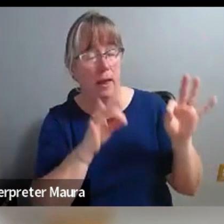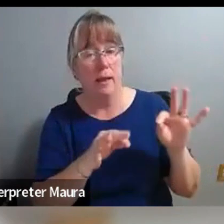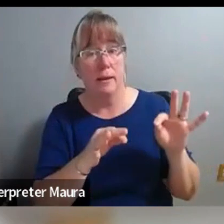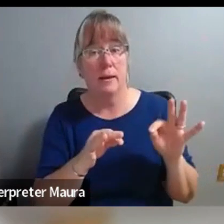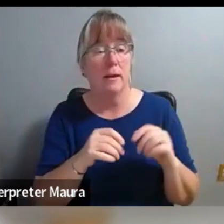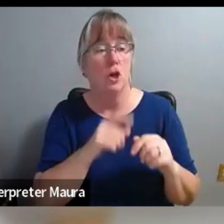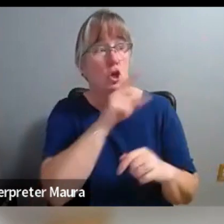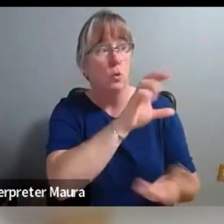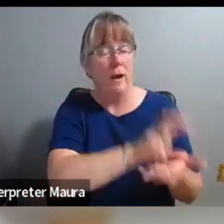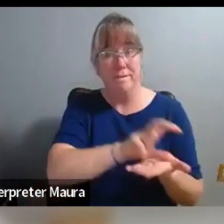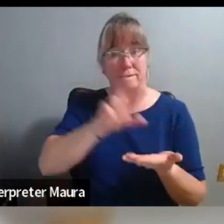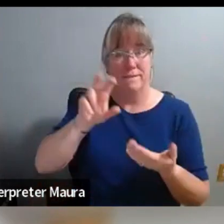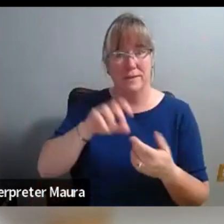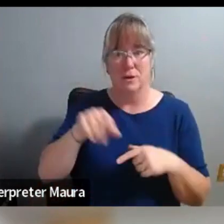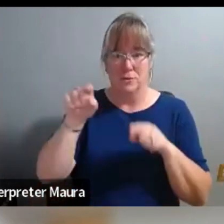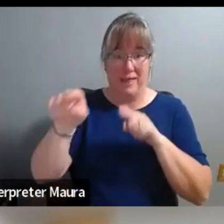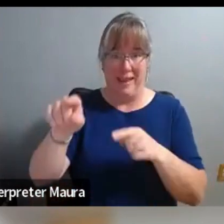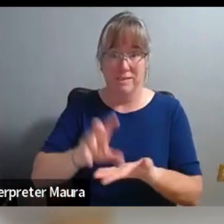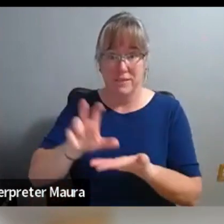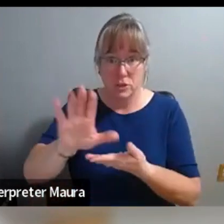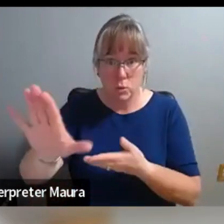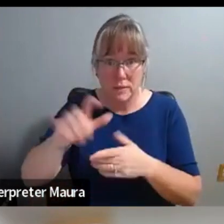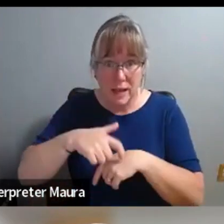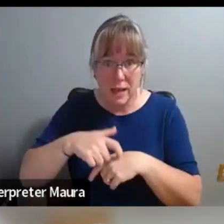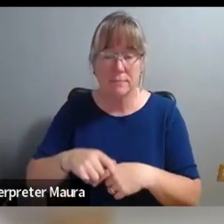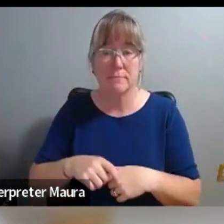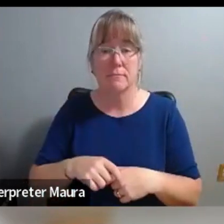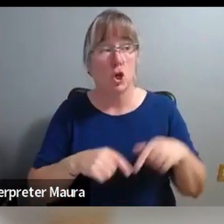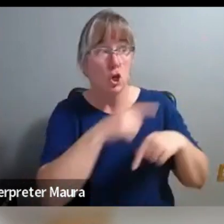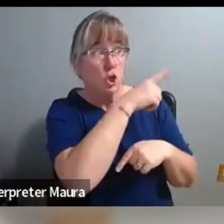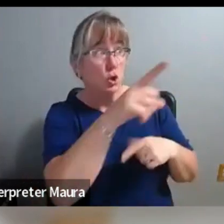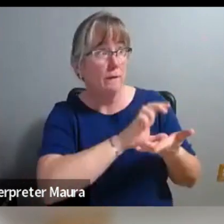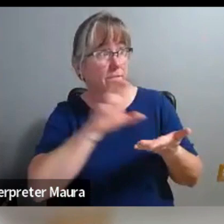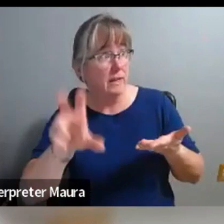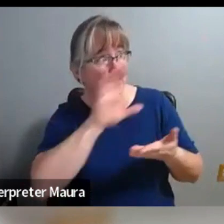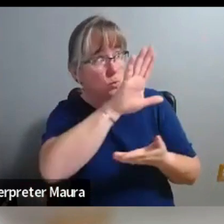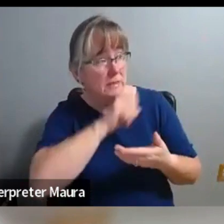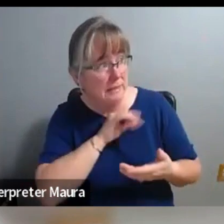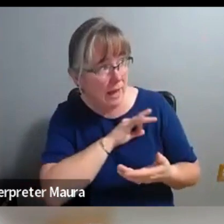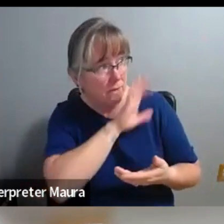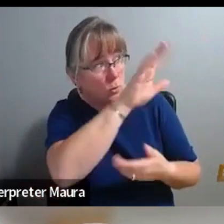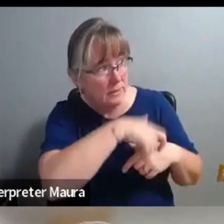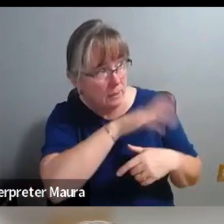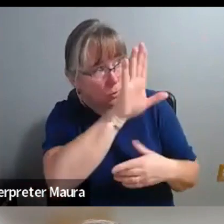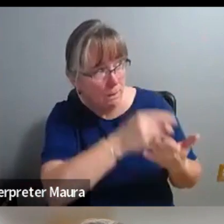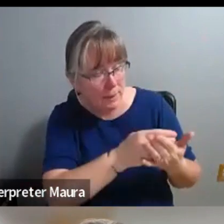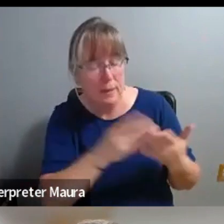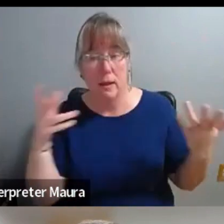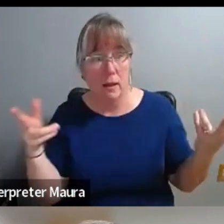get for your investment of time and, you know, staff. And, um, and so it,